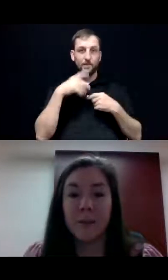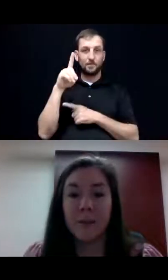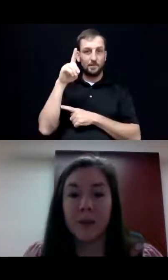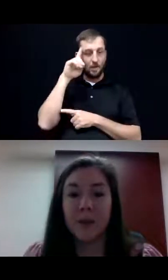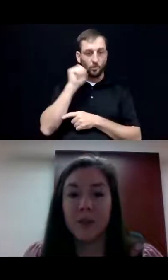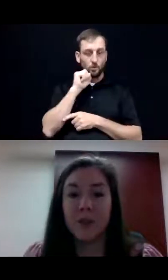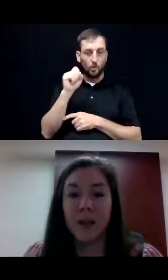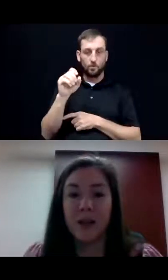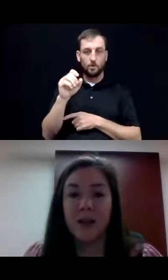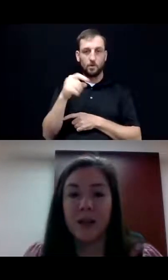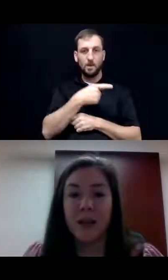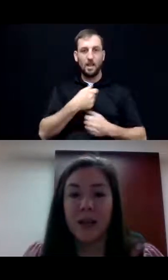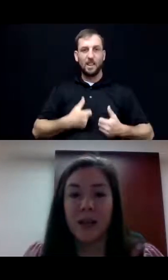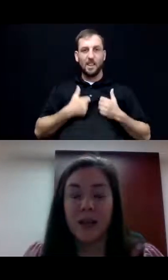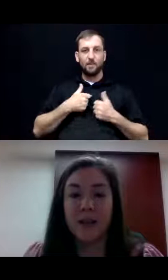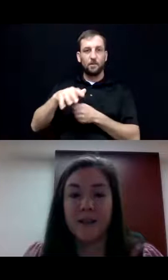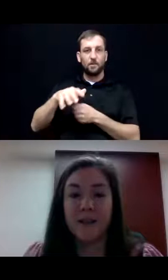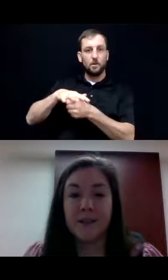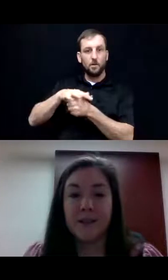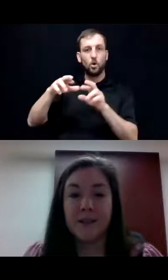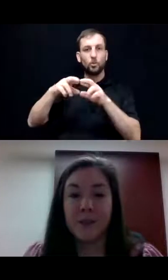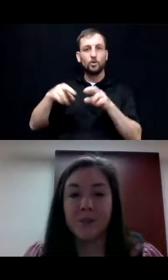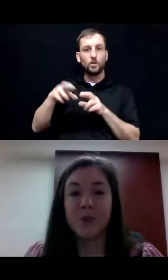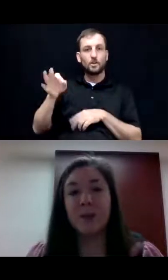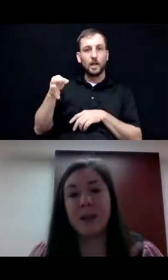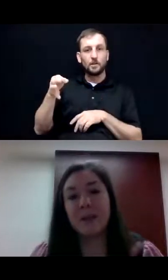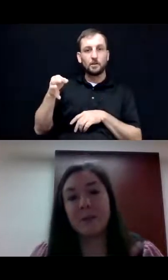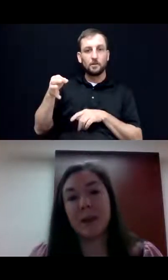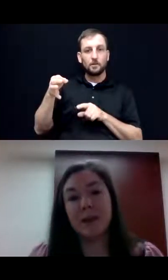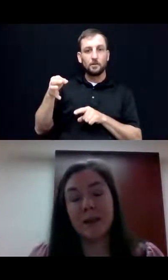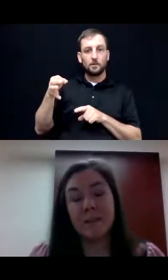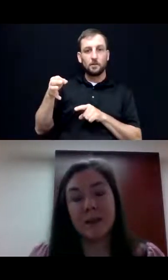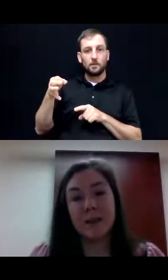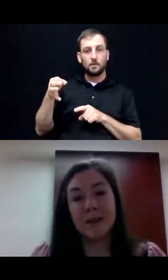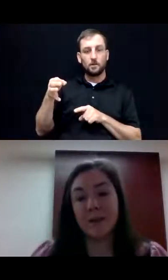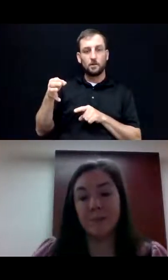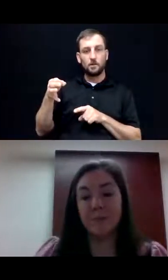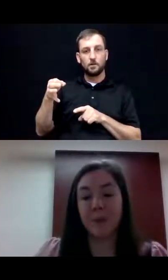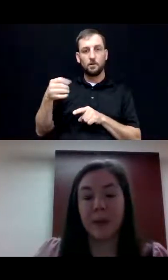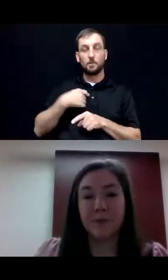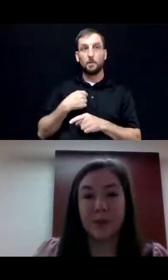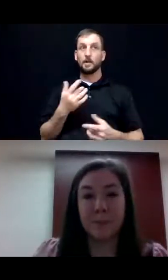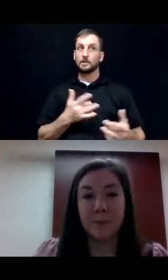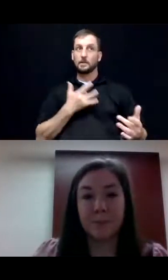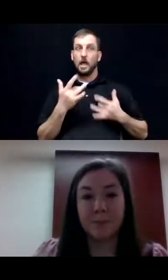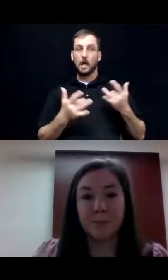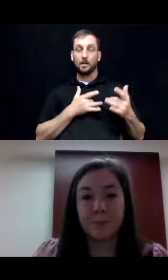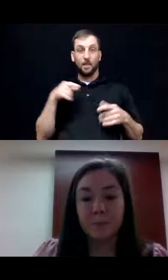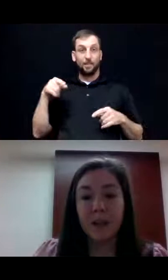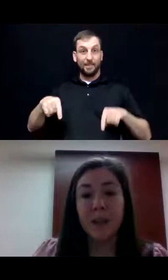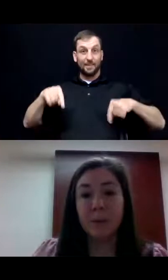um, in Region 9. And, um, super excited that we got to name this, um, after him.